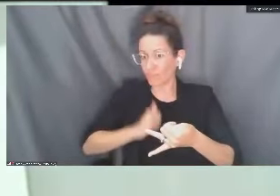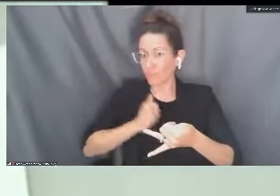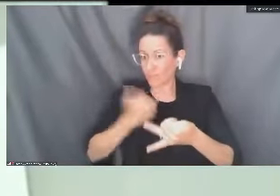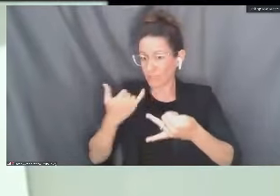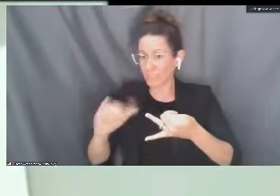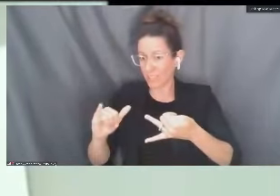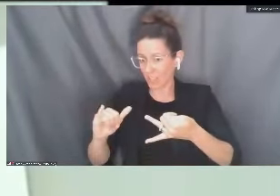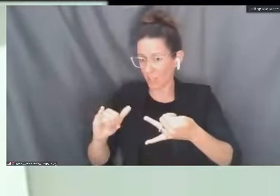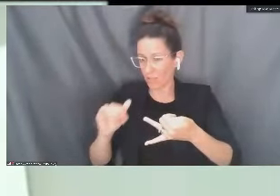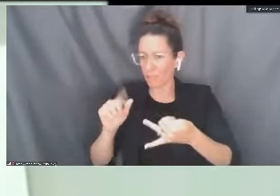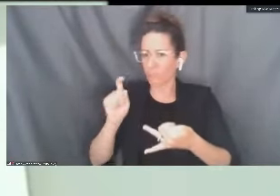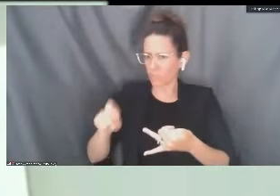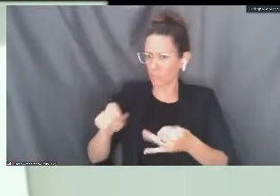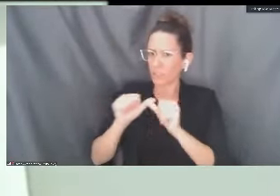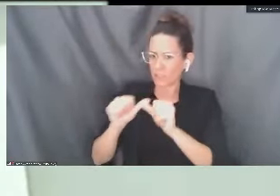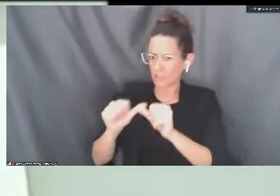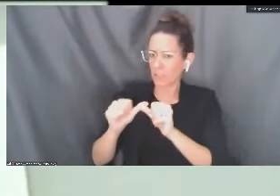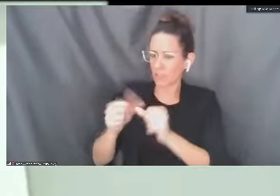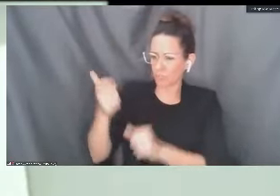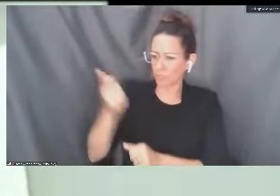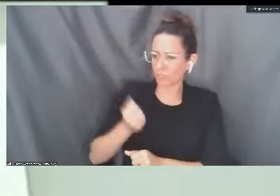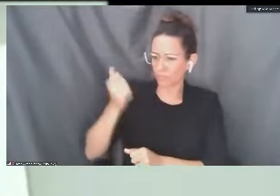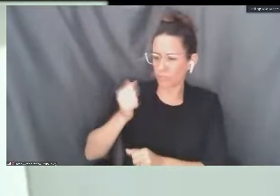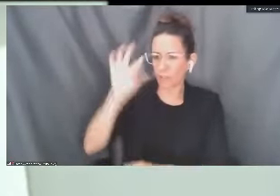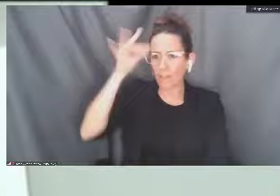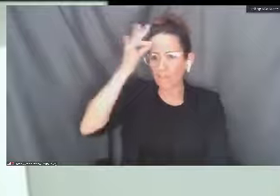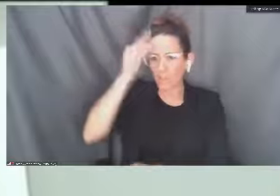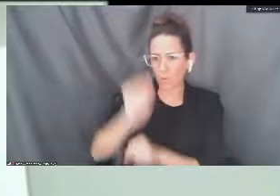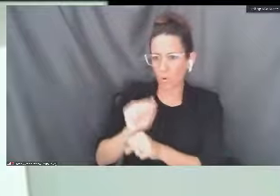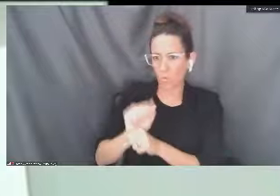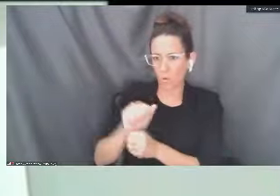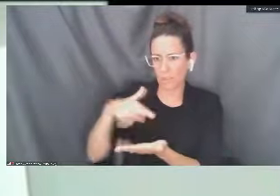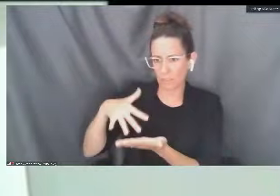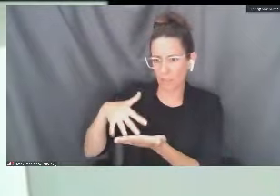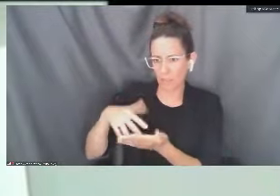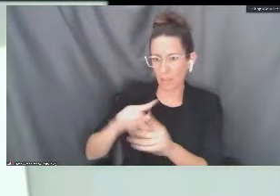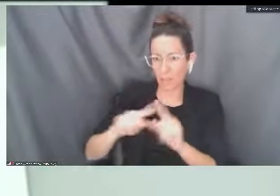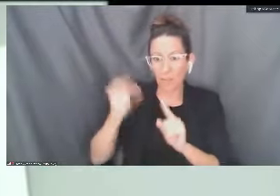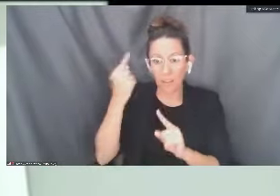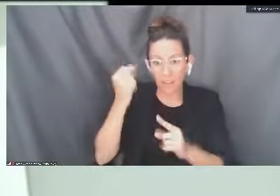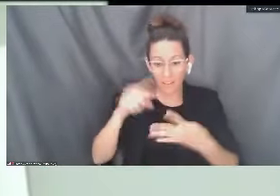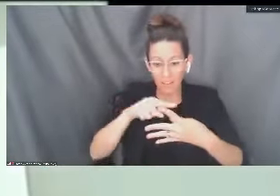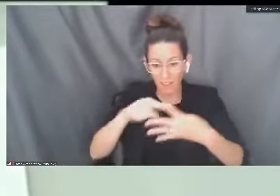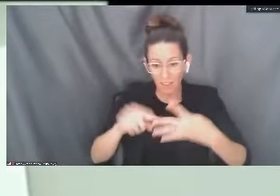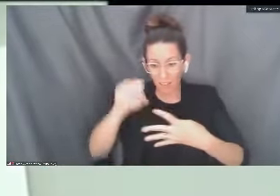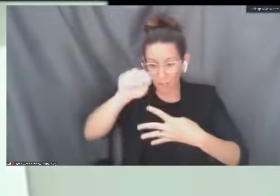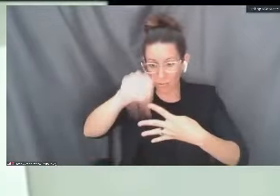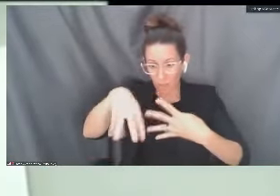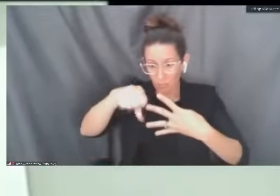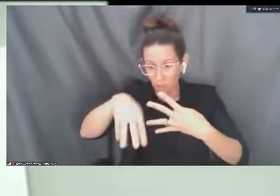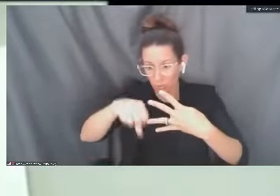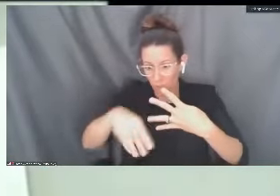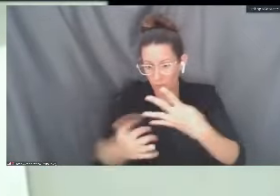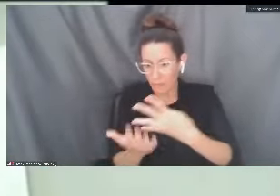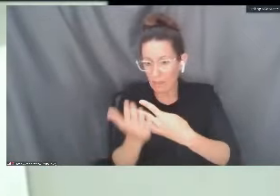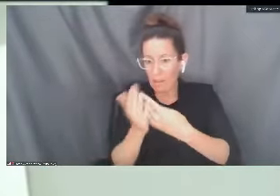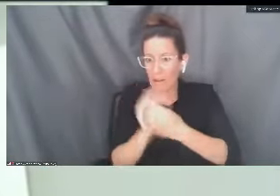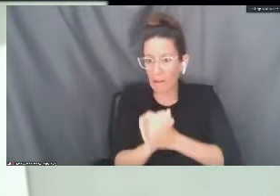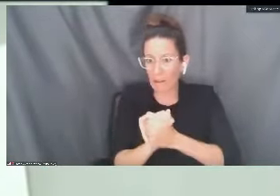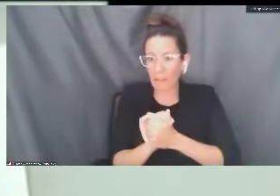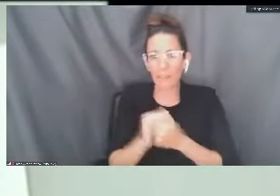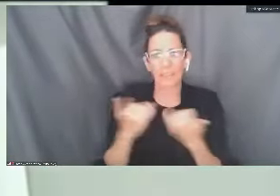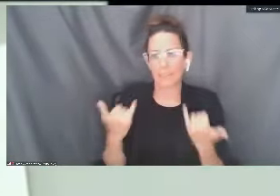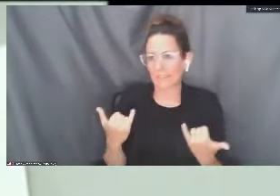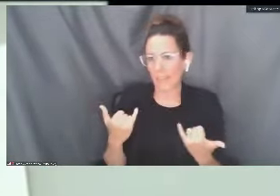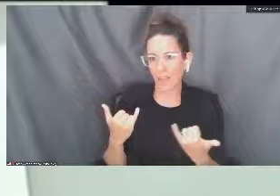you should be able to continue receiving federal work study. But if you withdraw from all your courses, then you are no longer eligible